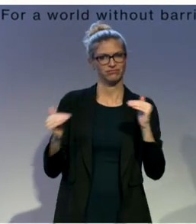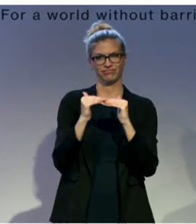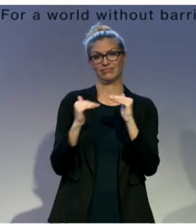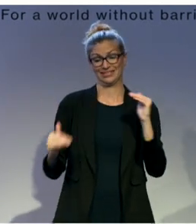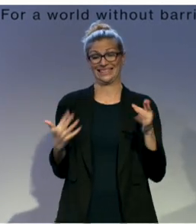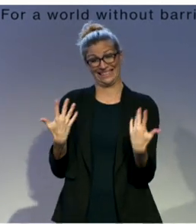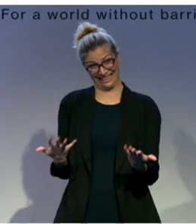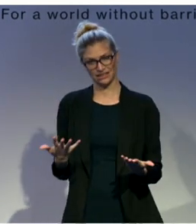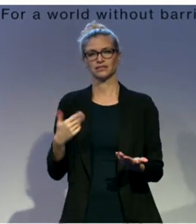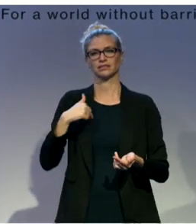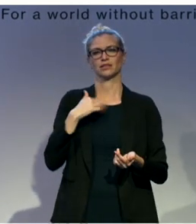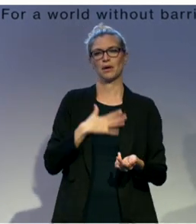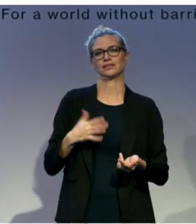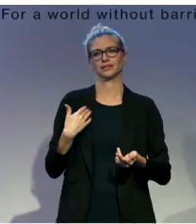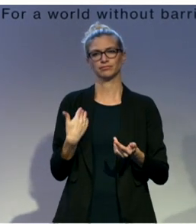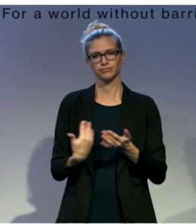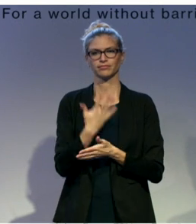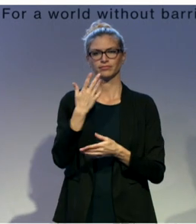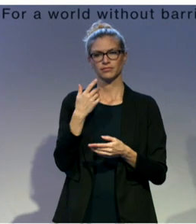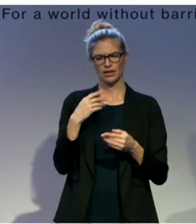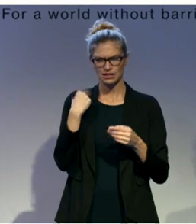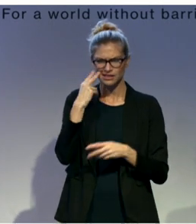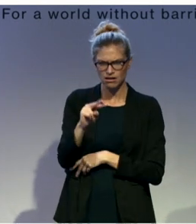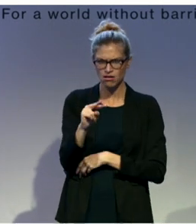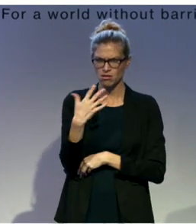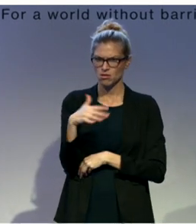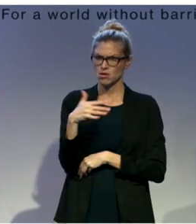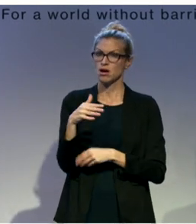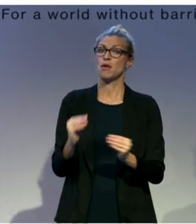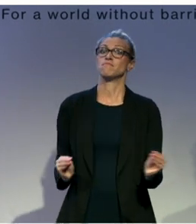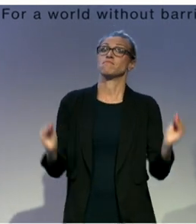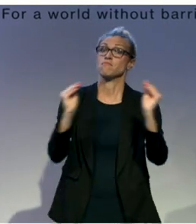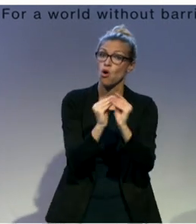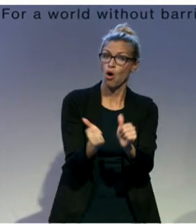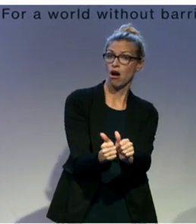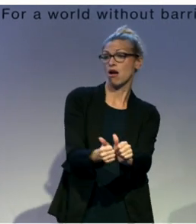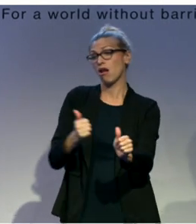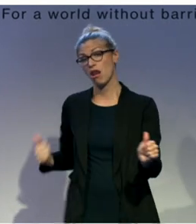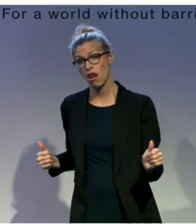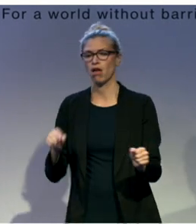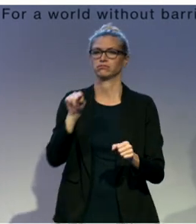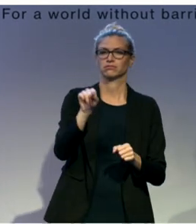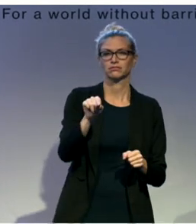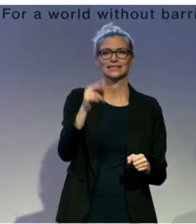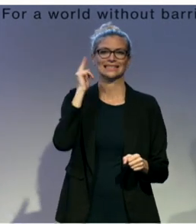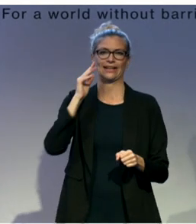was particularly marginalized, not just on election day, but throughout the various stages of the electoral process.